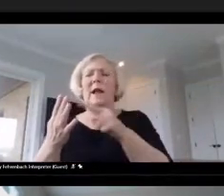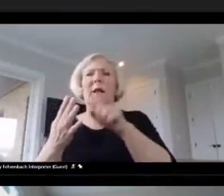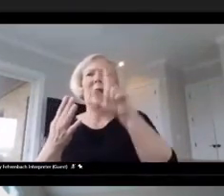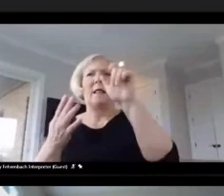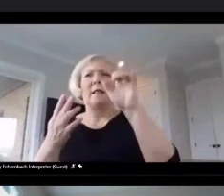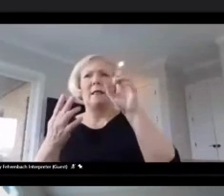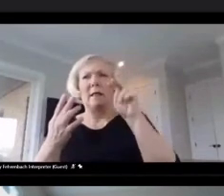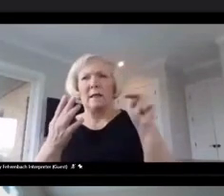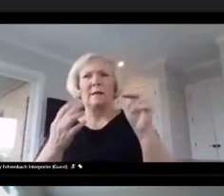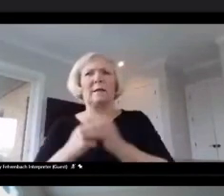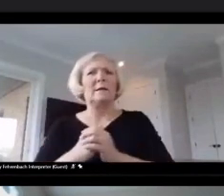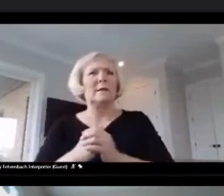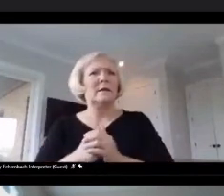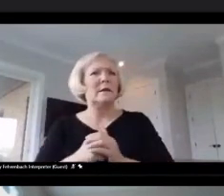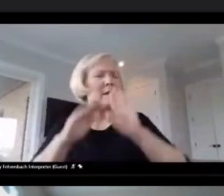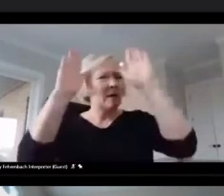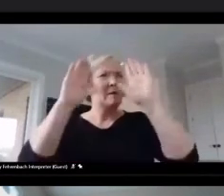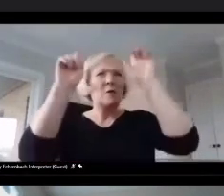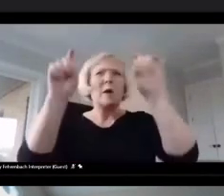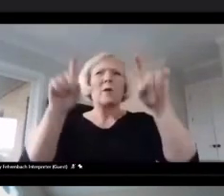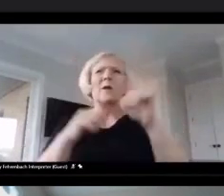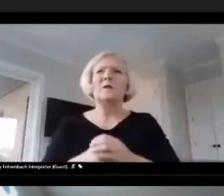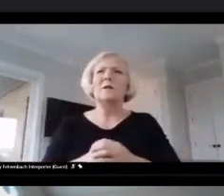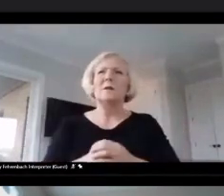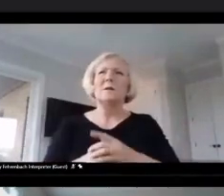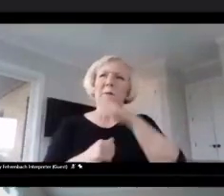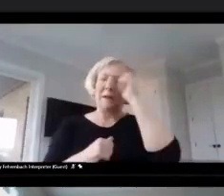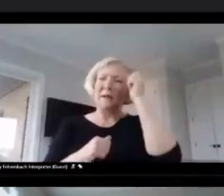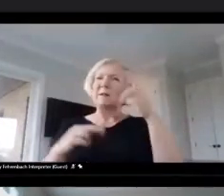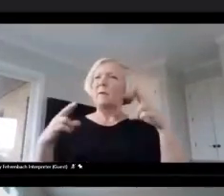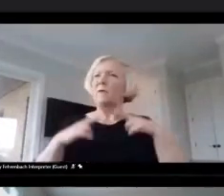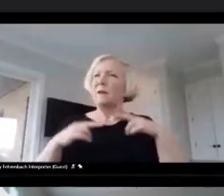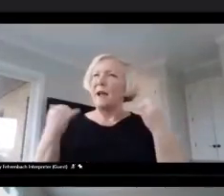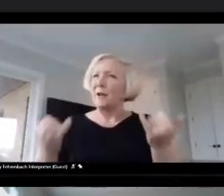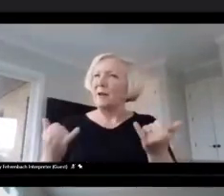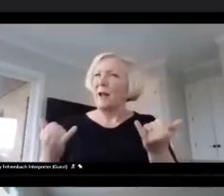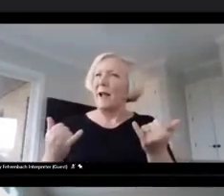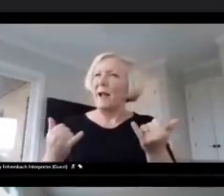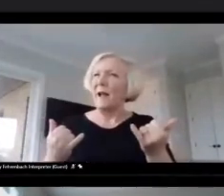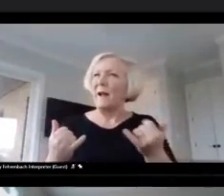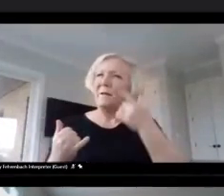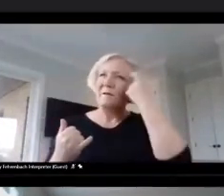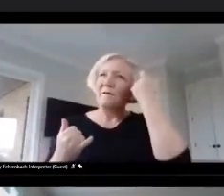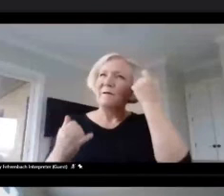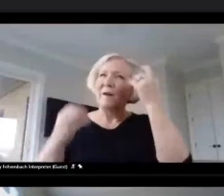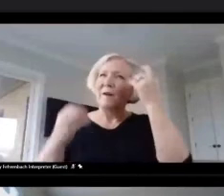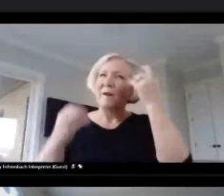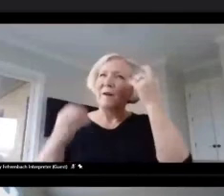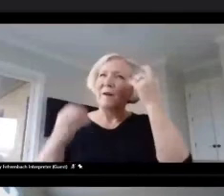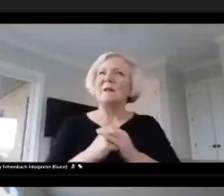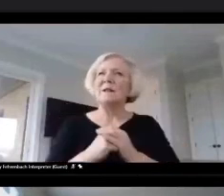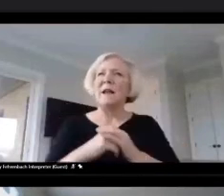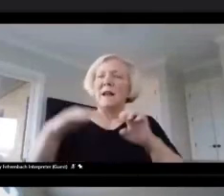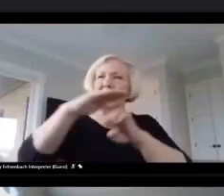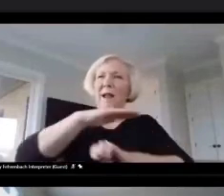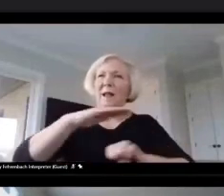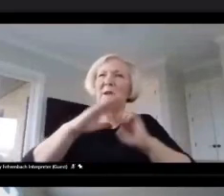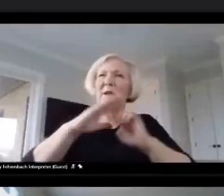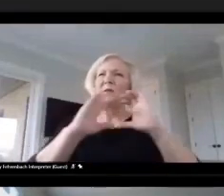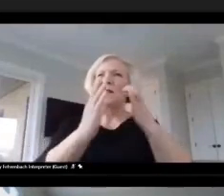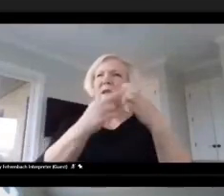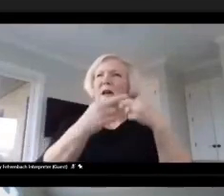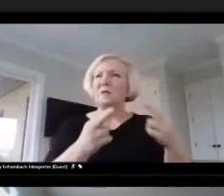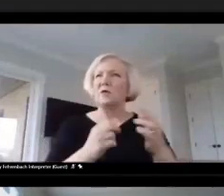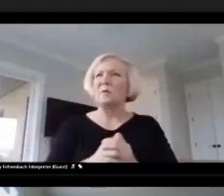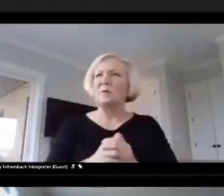That's a great question. That's I am retired now from actually teaching in an elementary classroom. And so